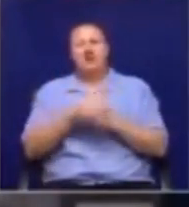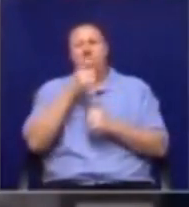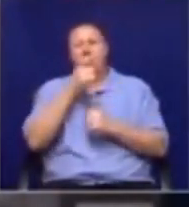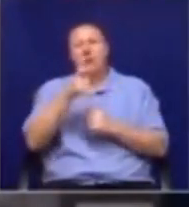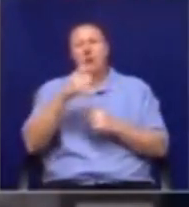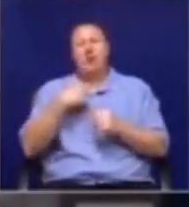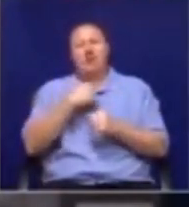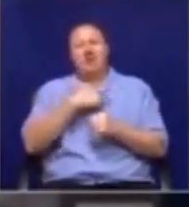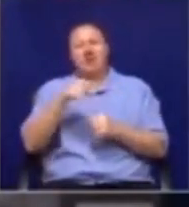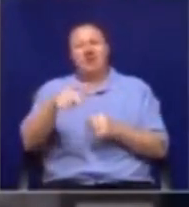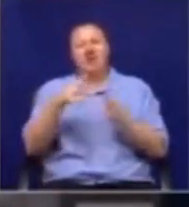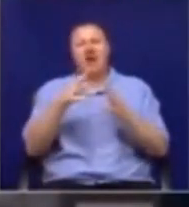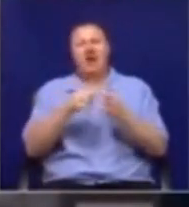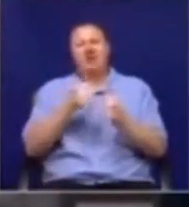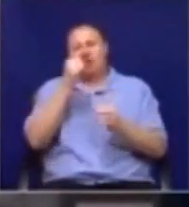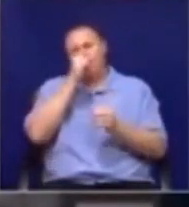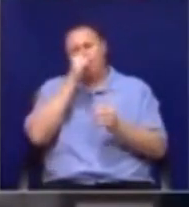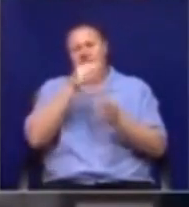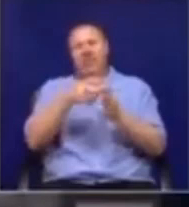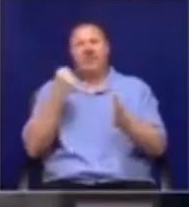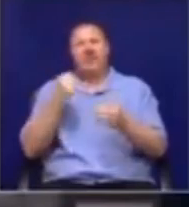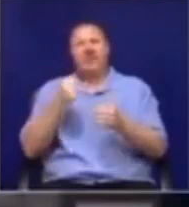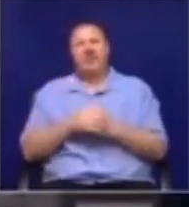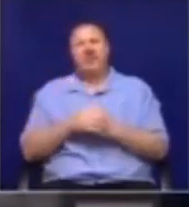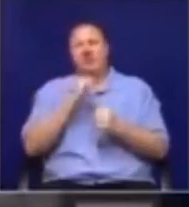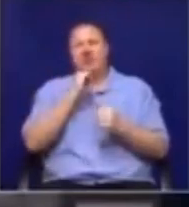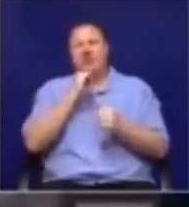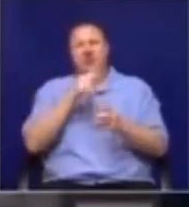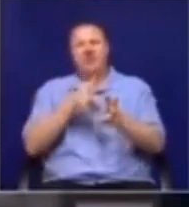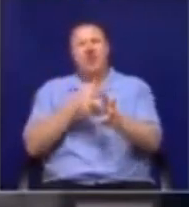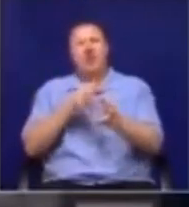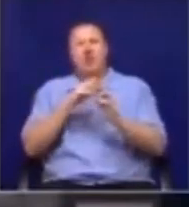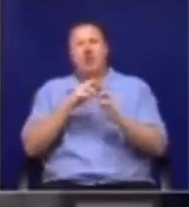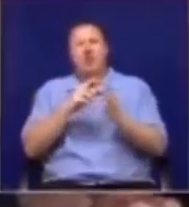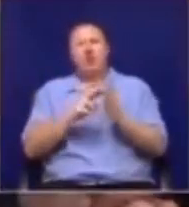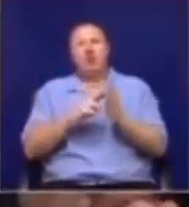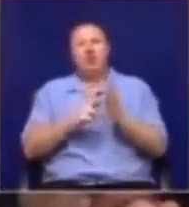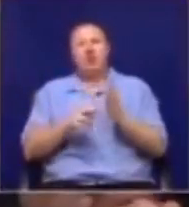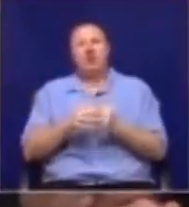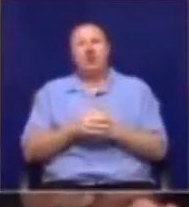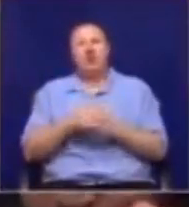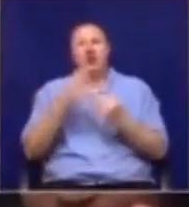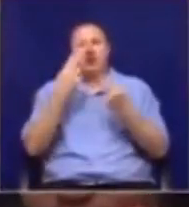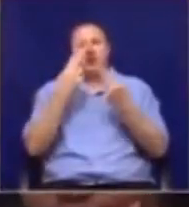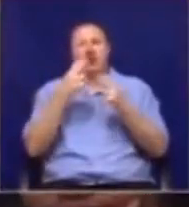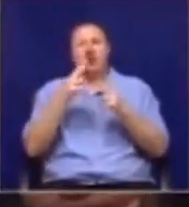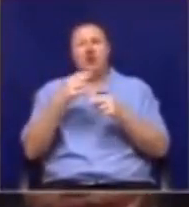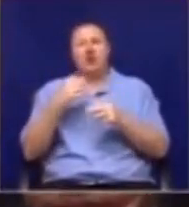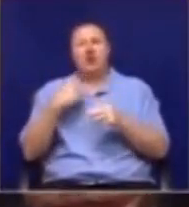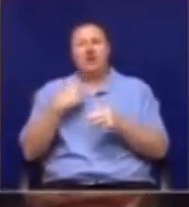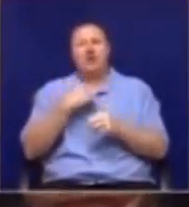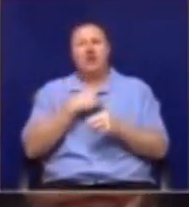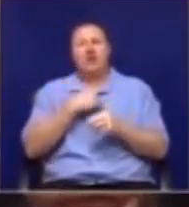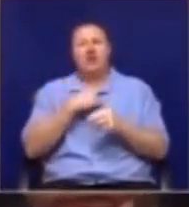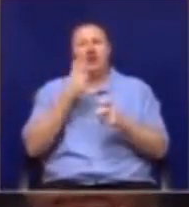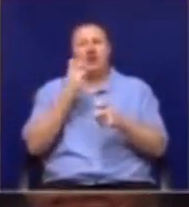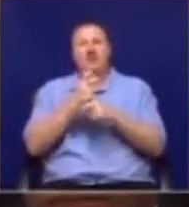members of this house thieves, it's not even in line with the rules. Yes, now, Honourable Member, we had a difficulty,